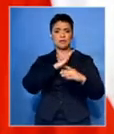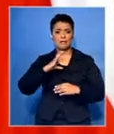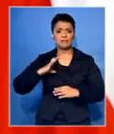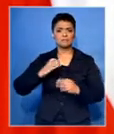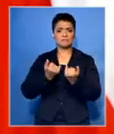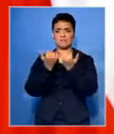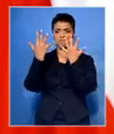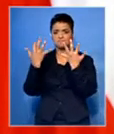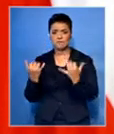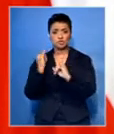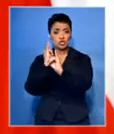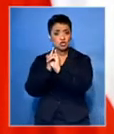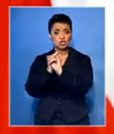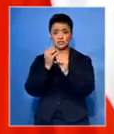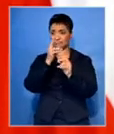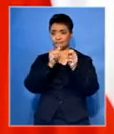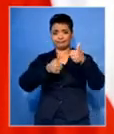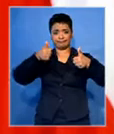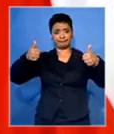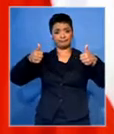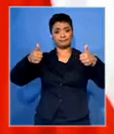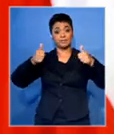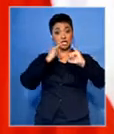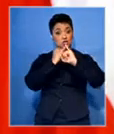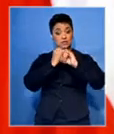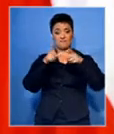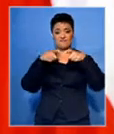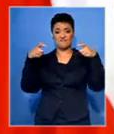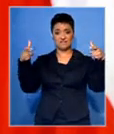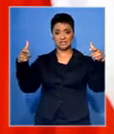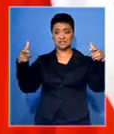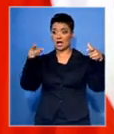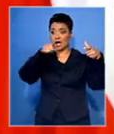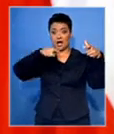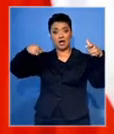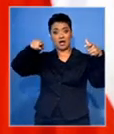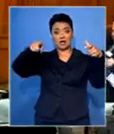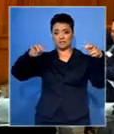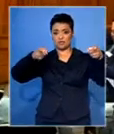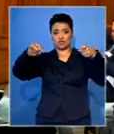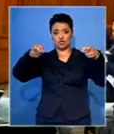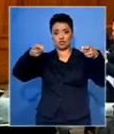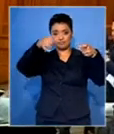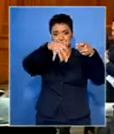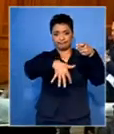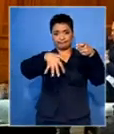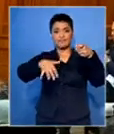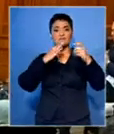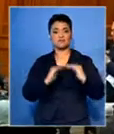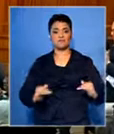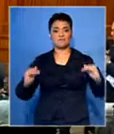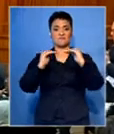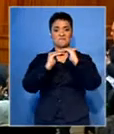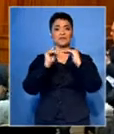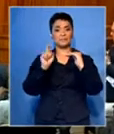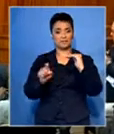institutions that will really permit that the world goes and works in a way that is fair. The two countries